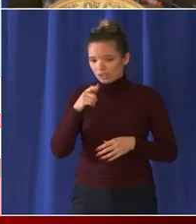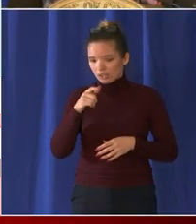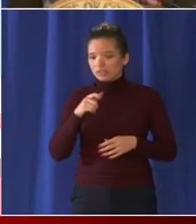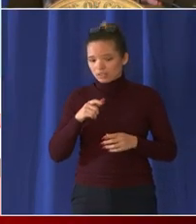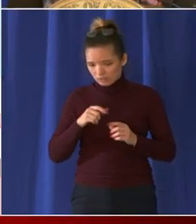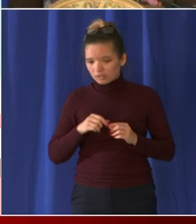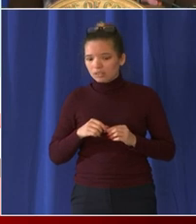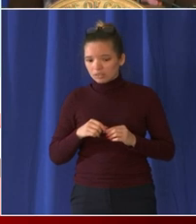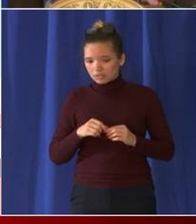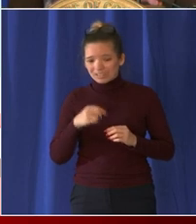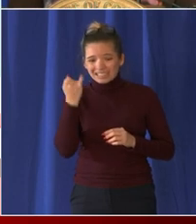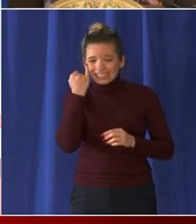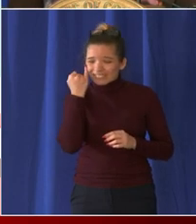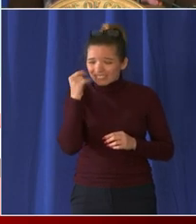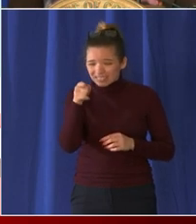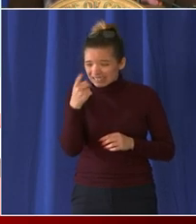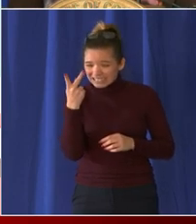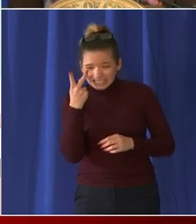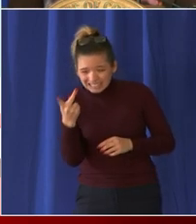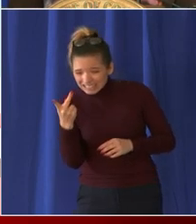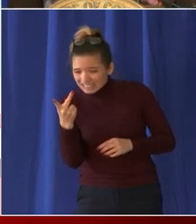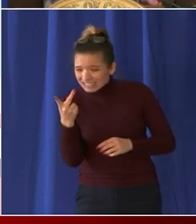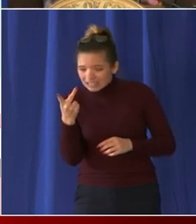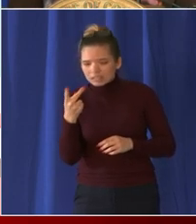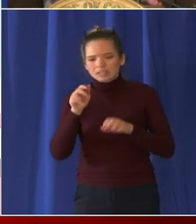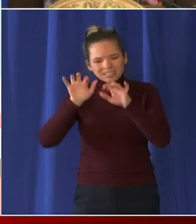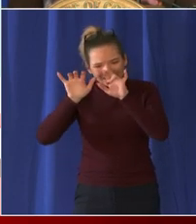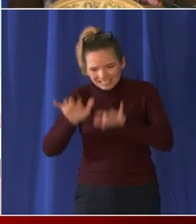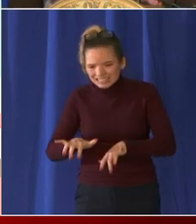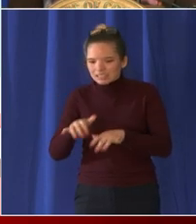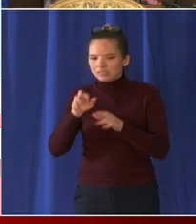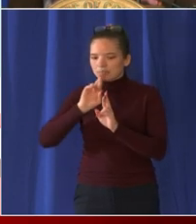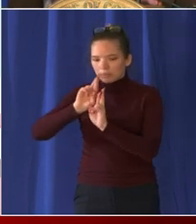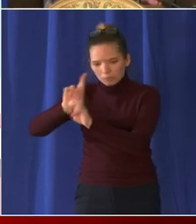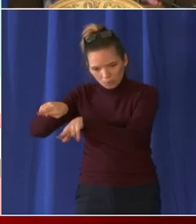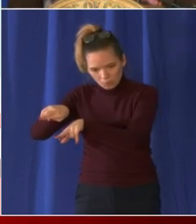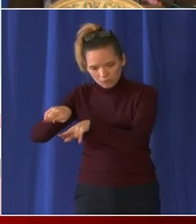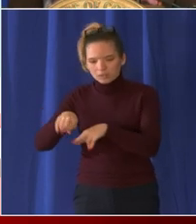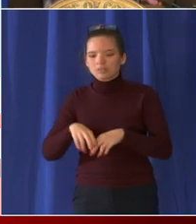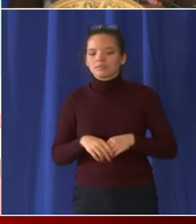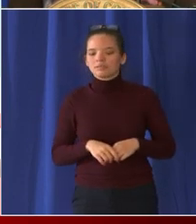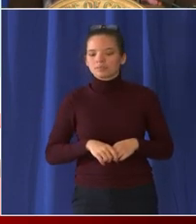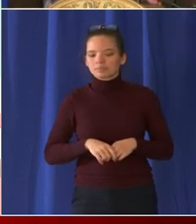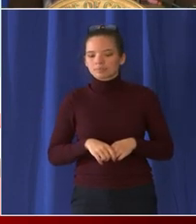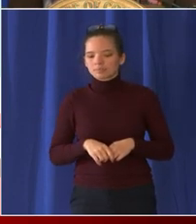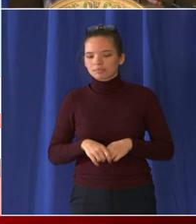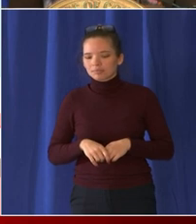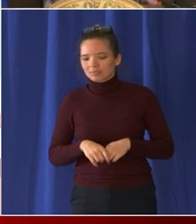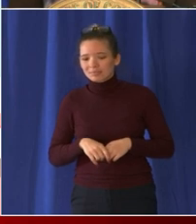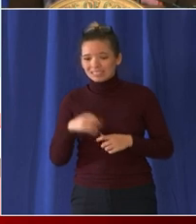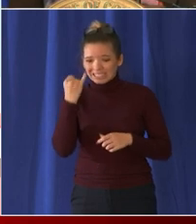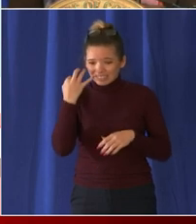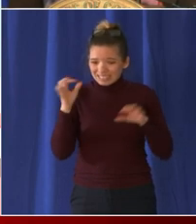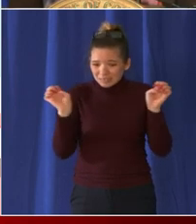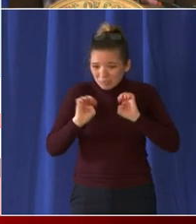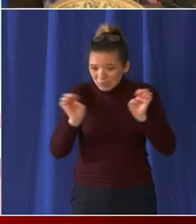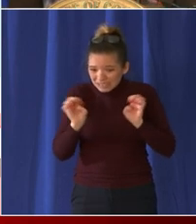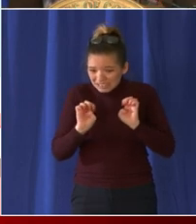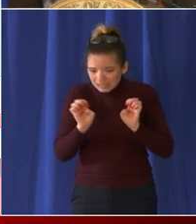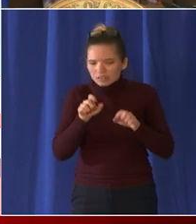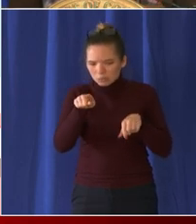to put report tips and of course call 9-1-1 call suspicious